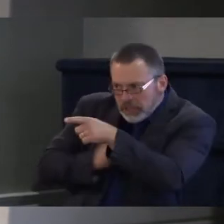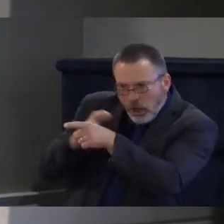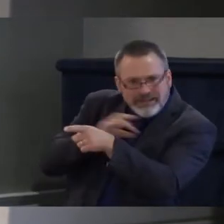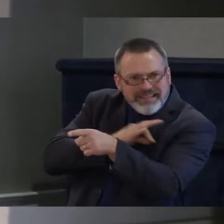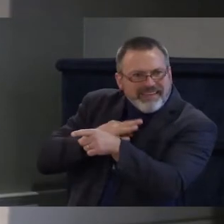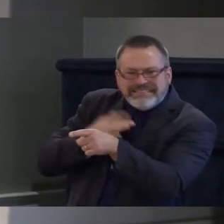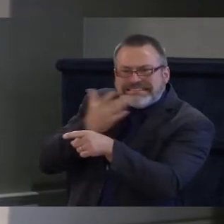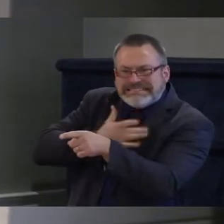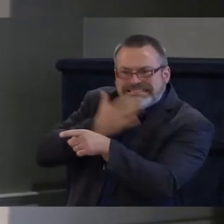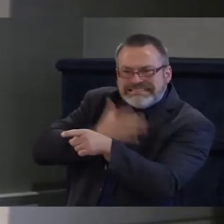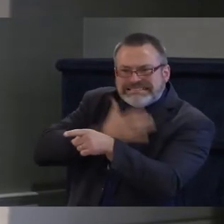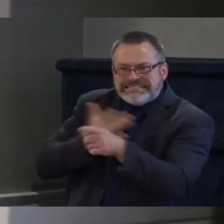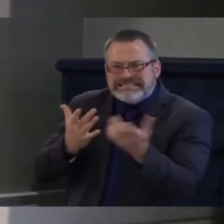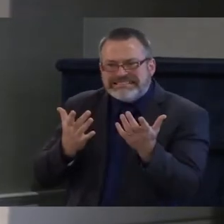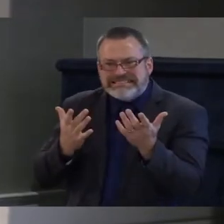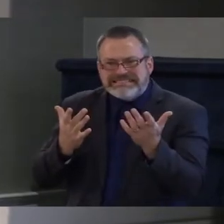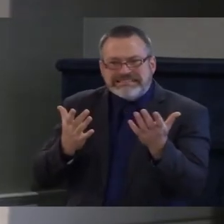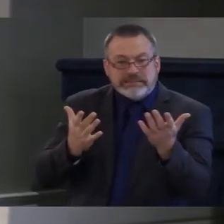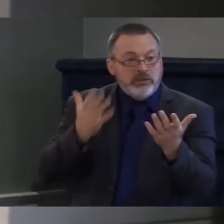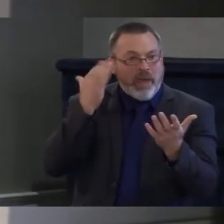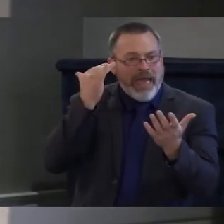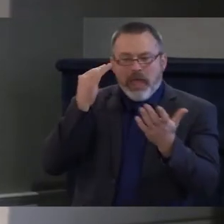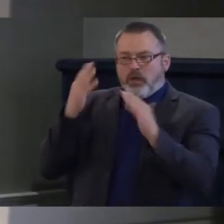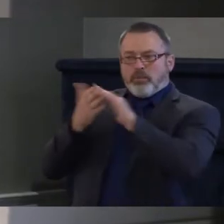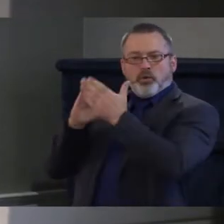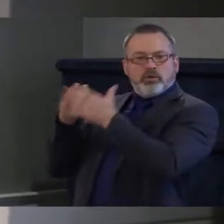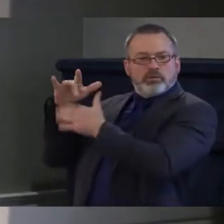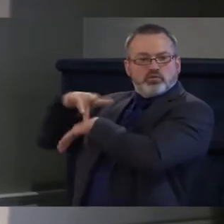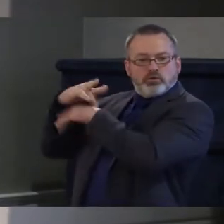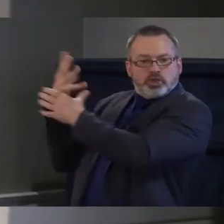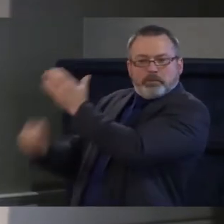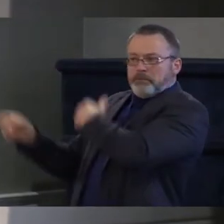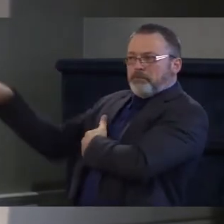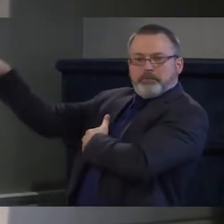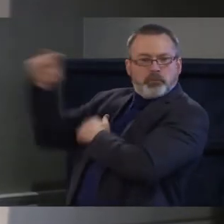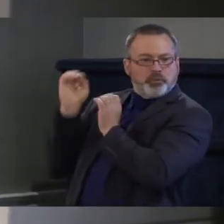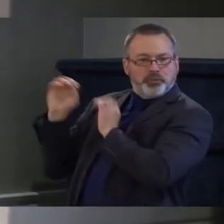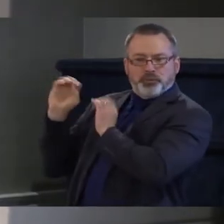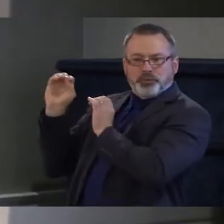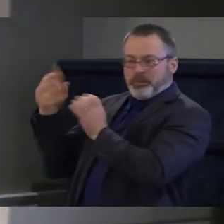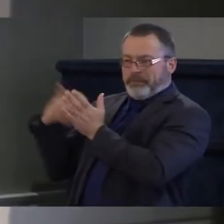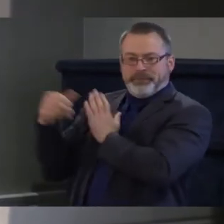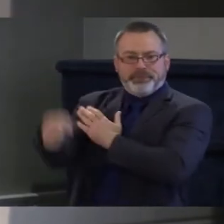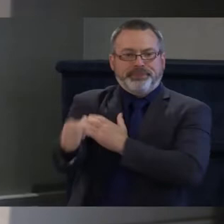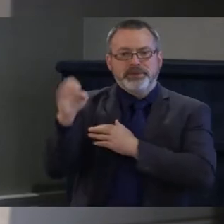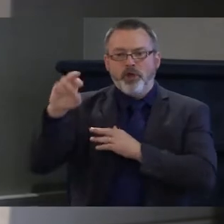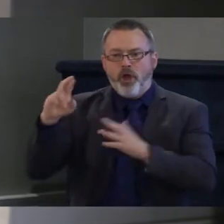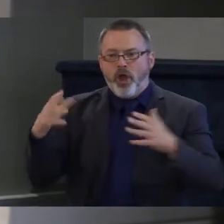I'm glad we're finally having a national and statewide conversation, but it's certainly something I'll champion in Congress.